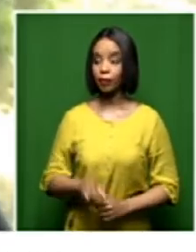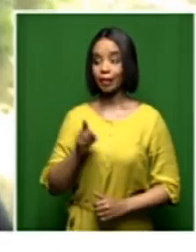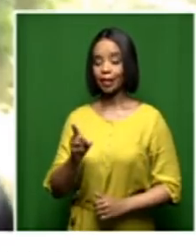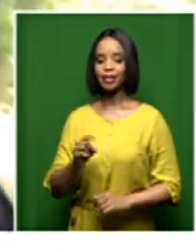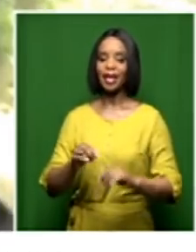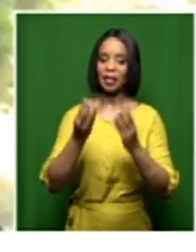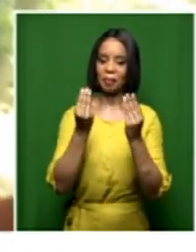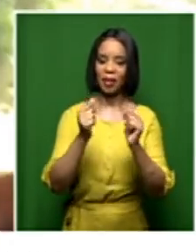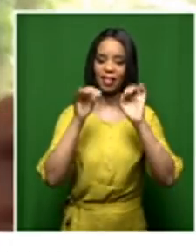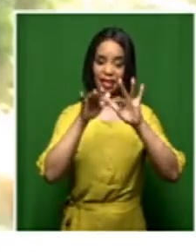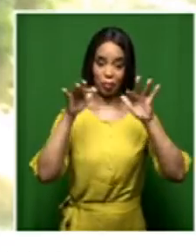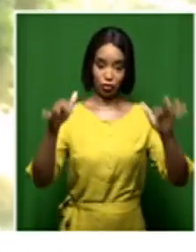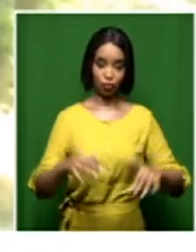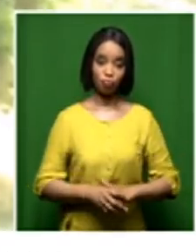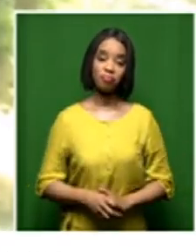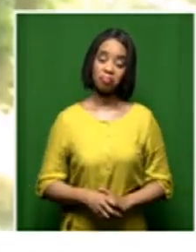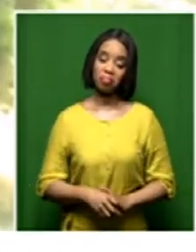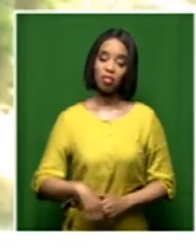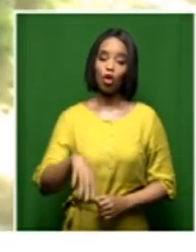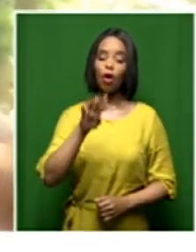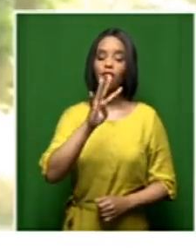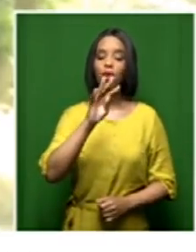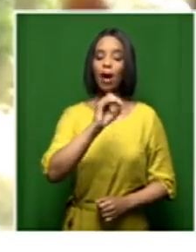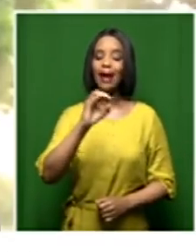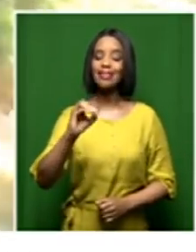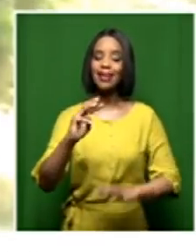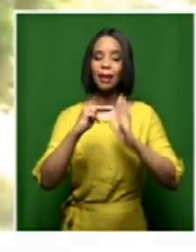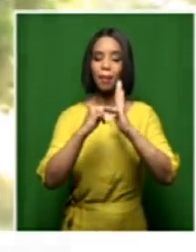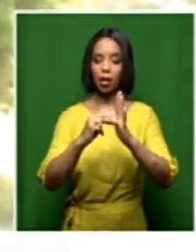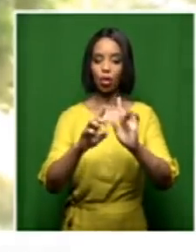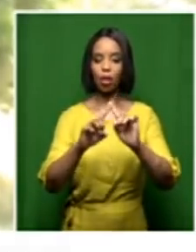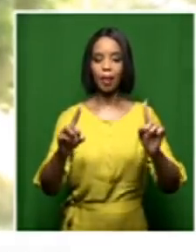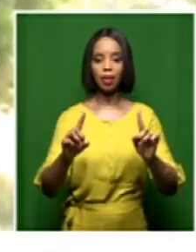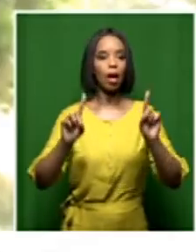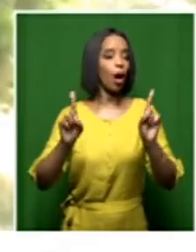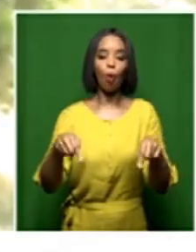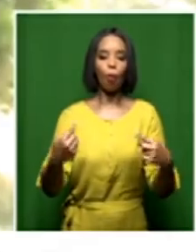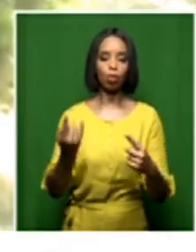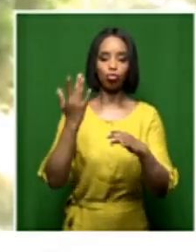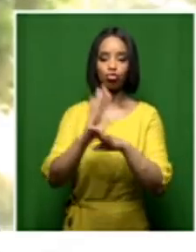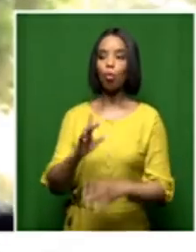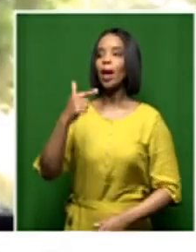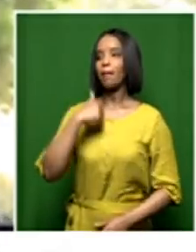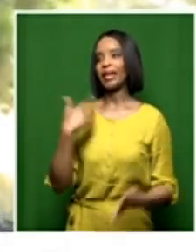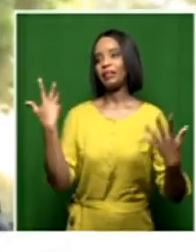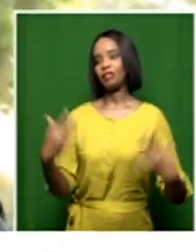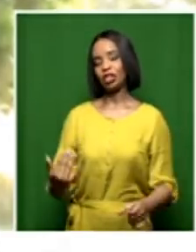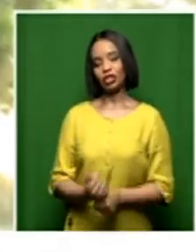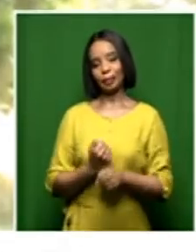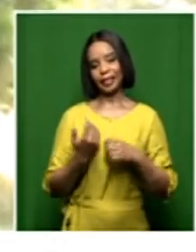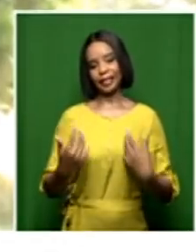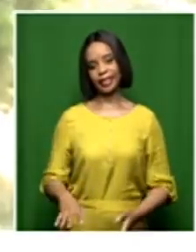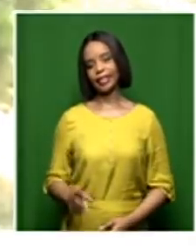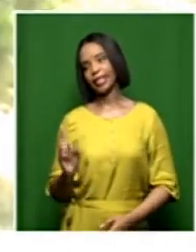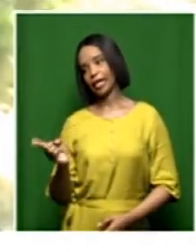and you don't have much to show. We understand the processes there that sometimes they take long.